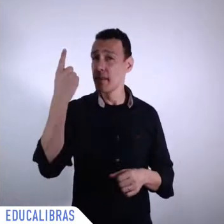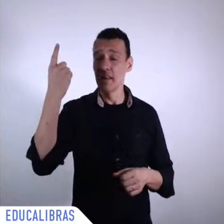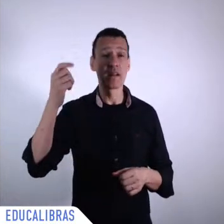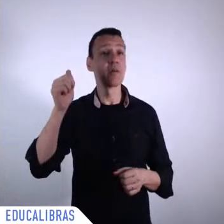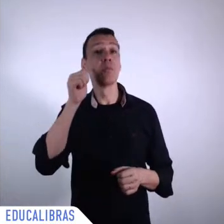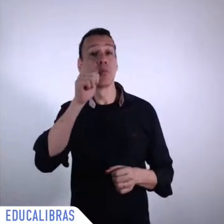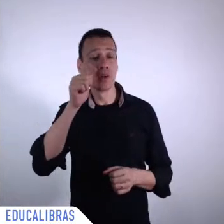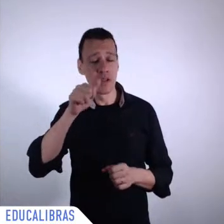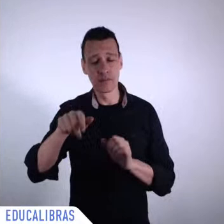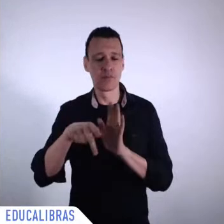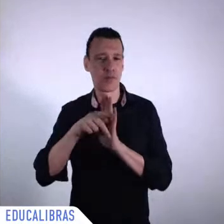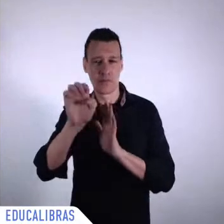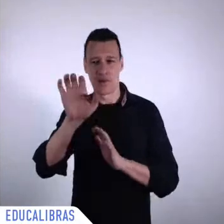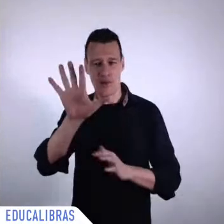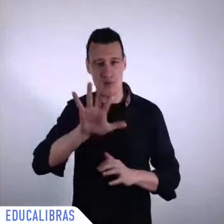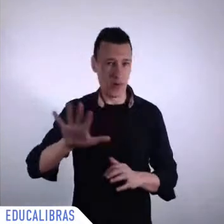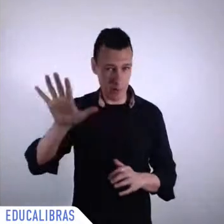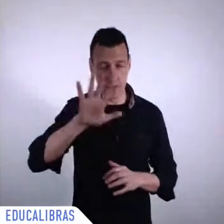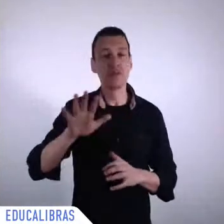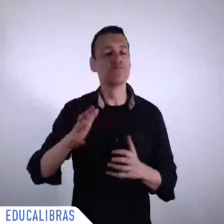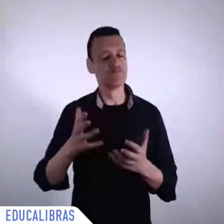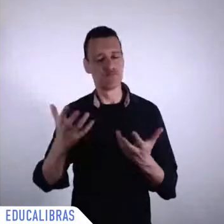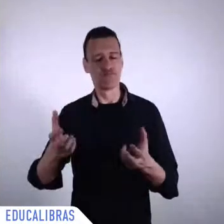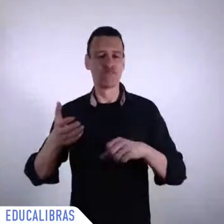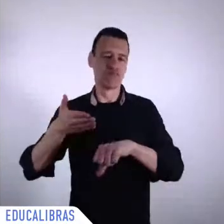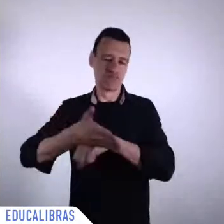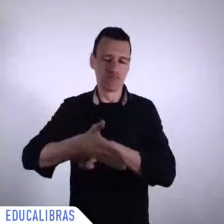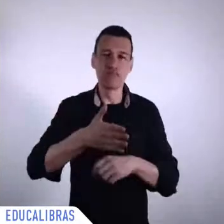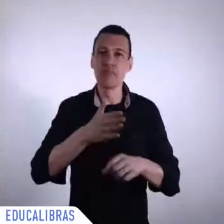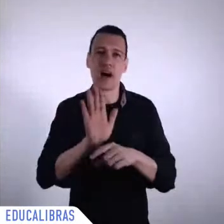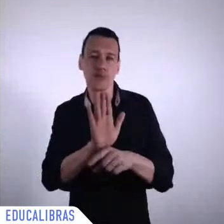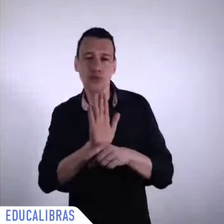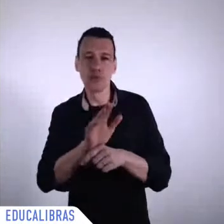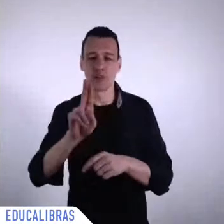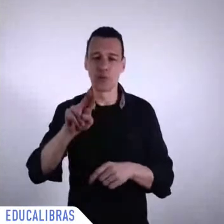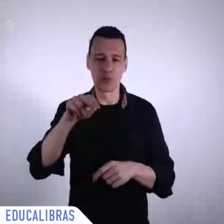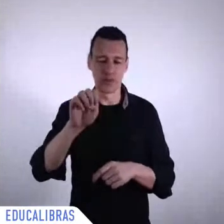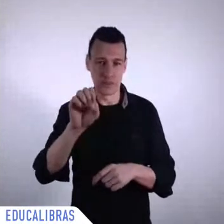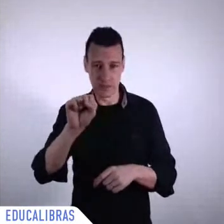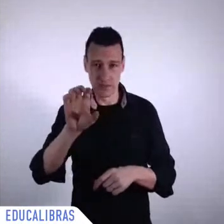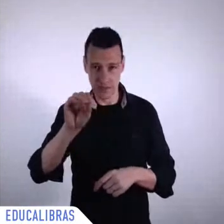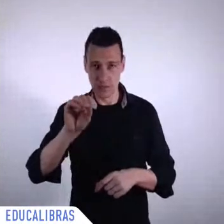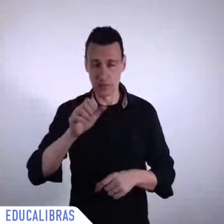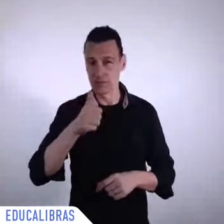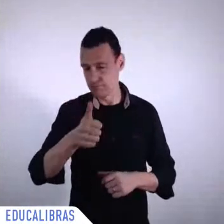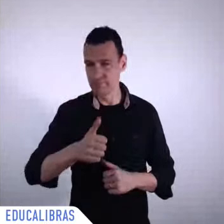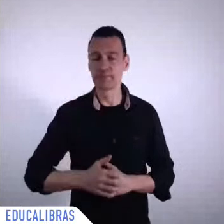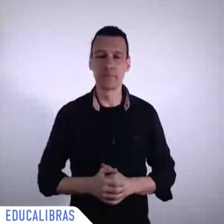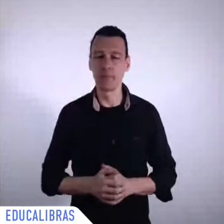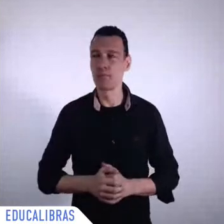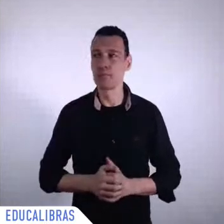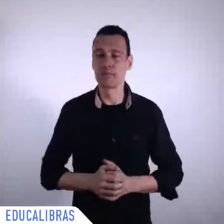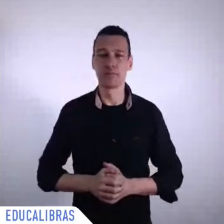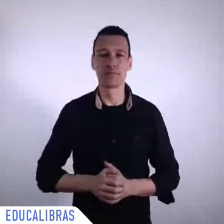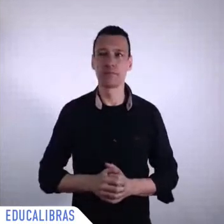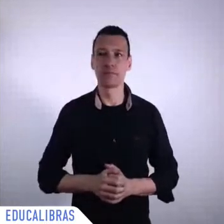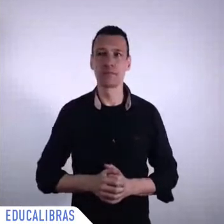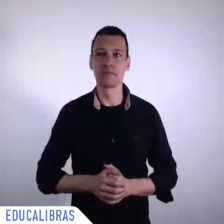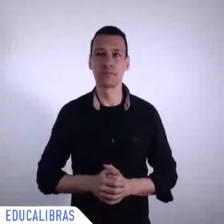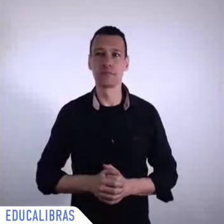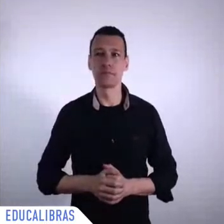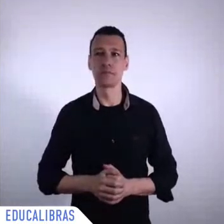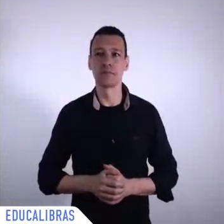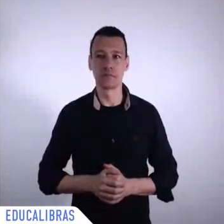director general Bokova advocated for gender equality, improved education, and preventing funding for